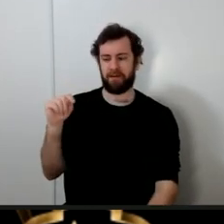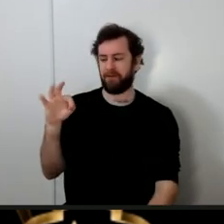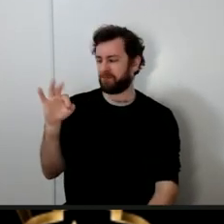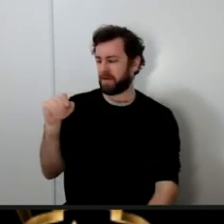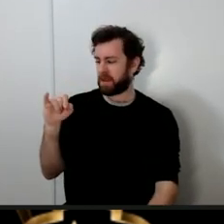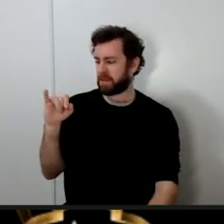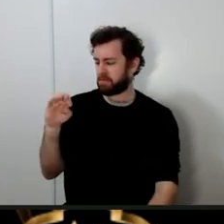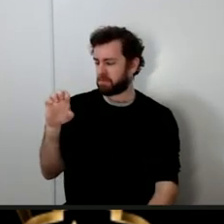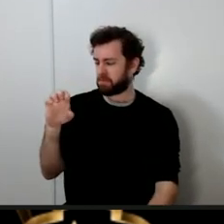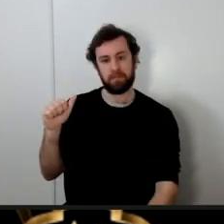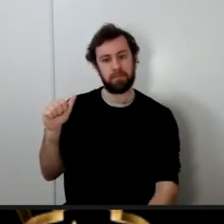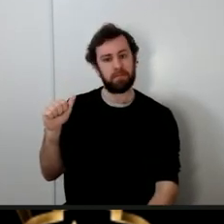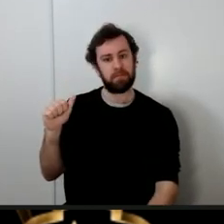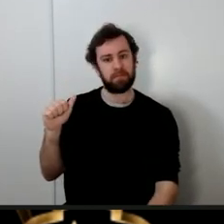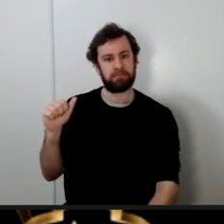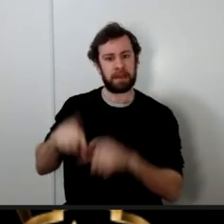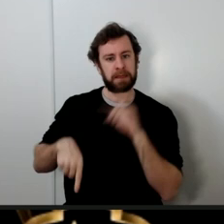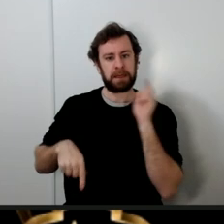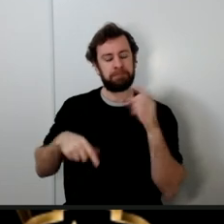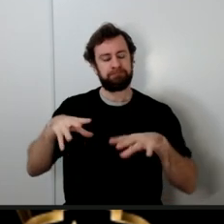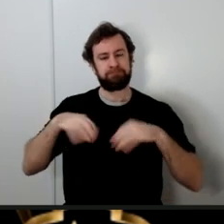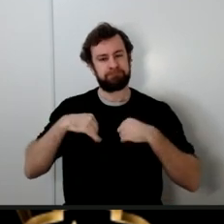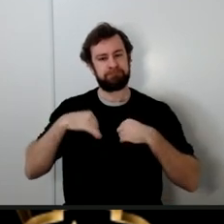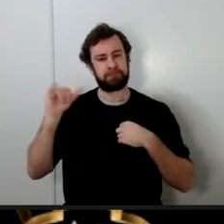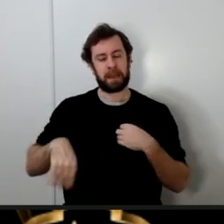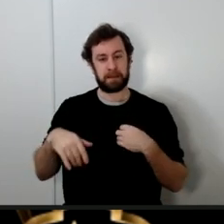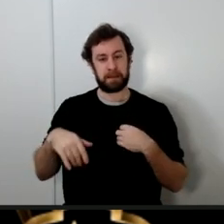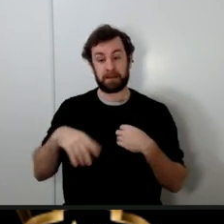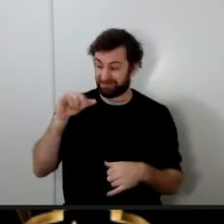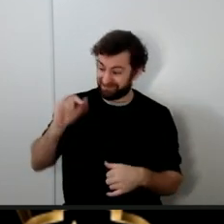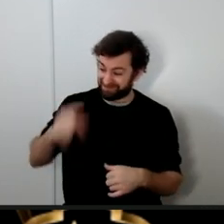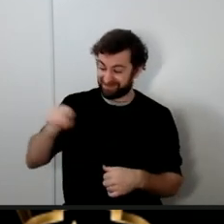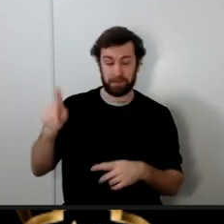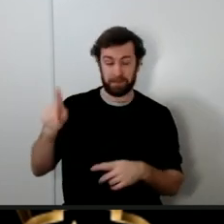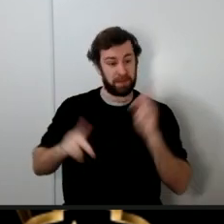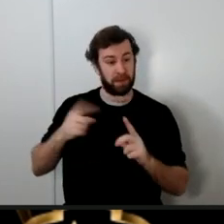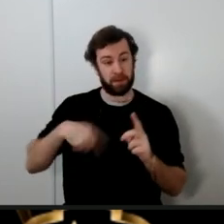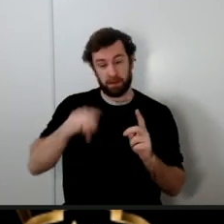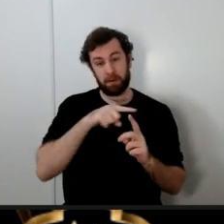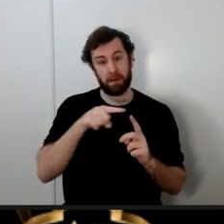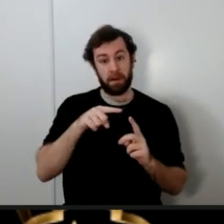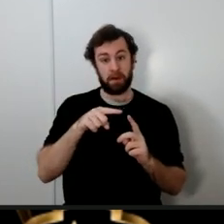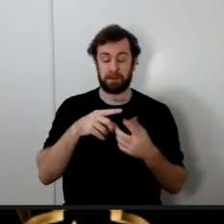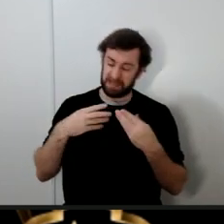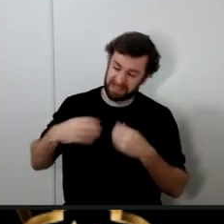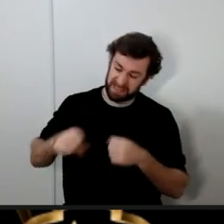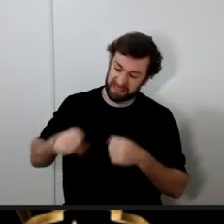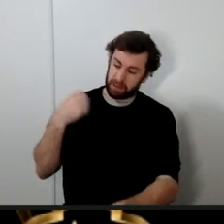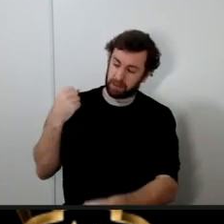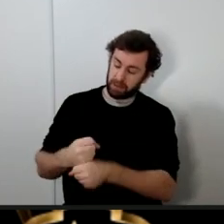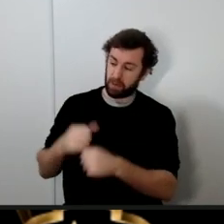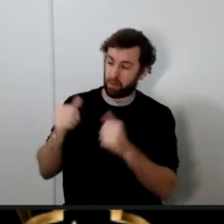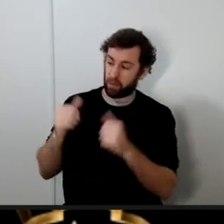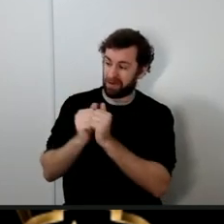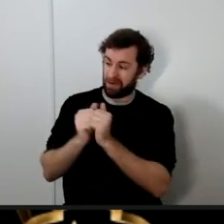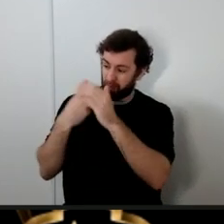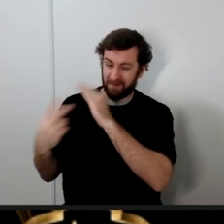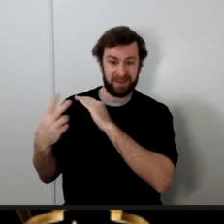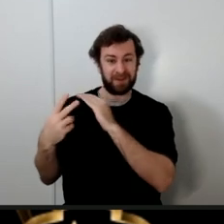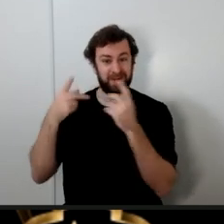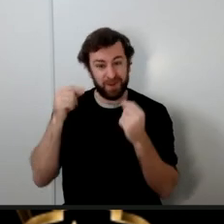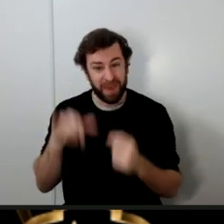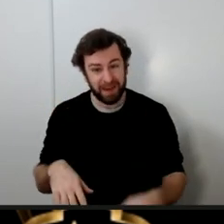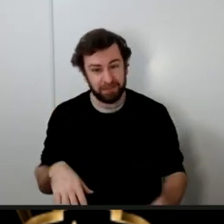I simply cannot accept that these companions who spent years with the prophet they could do something like that